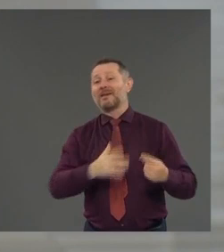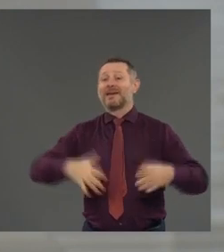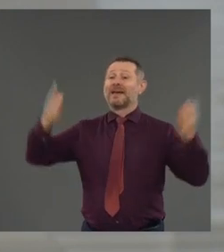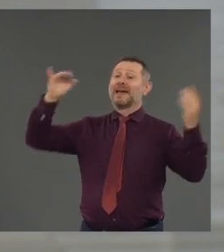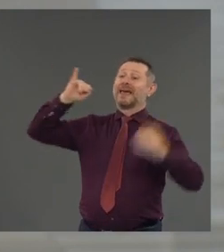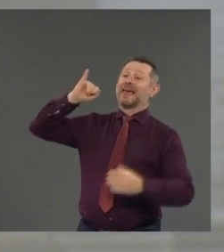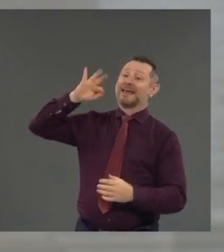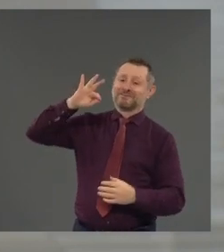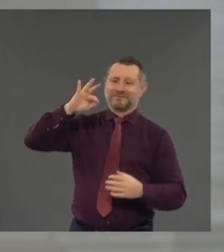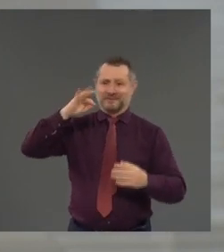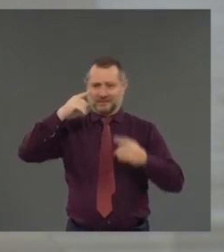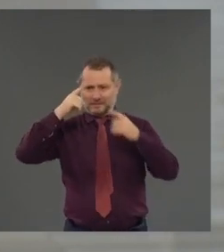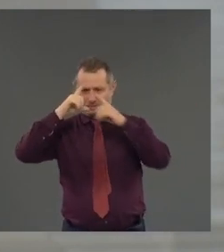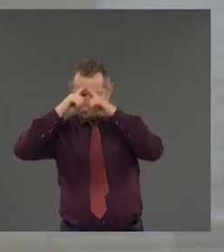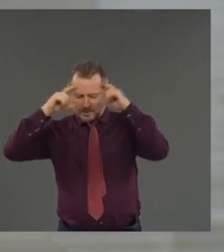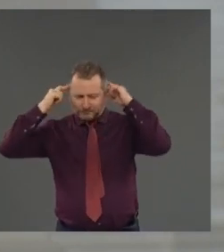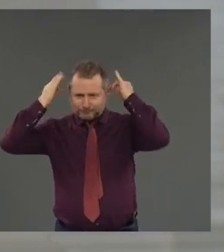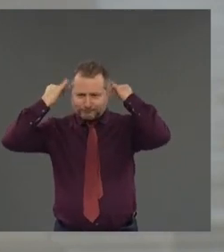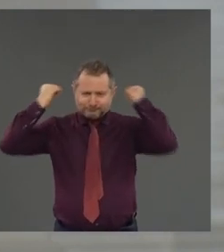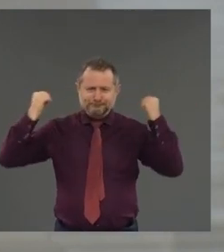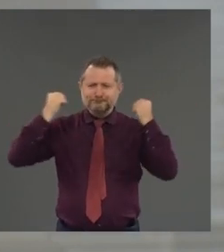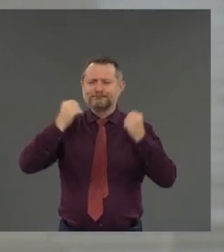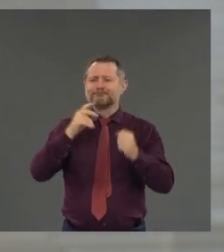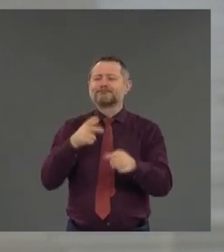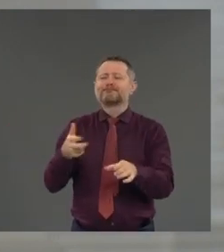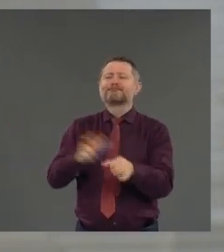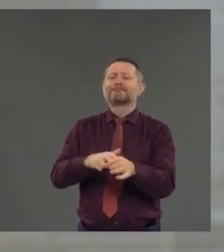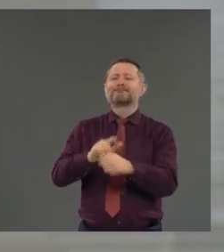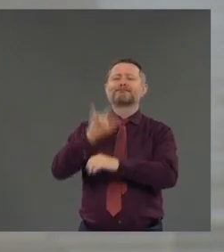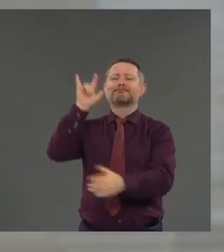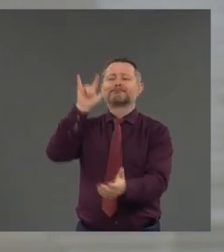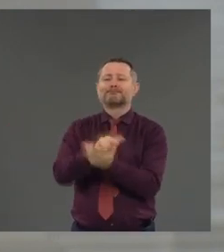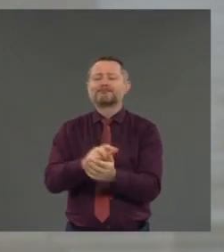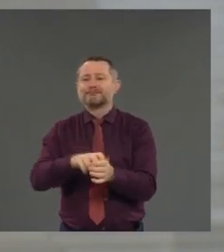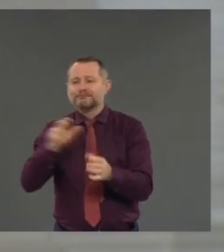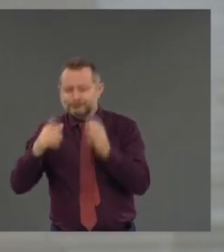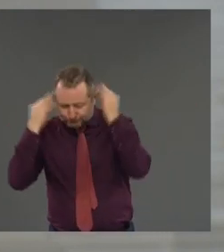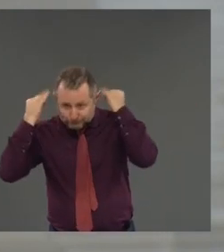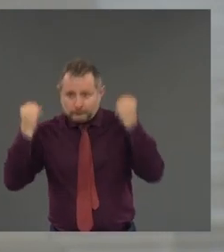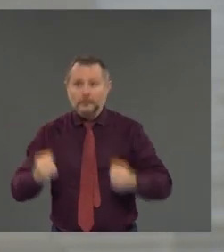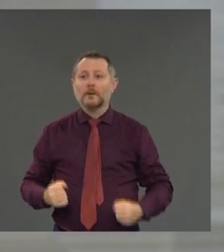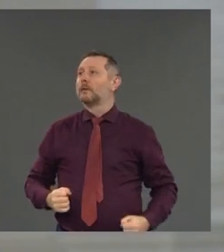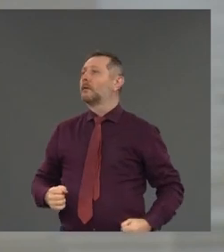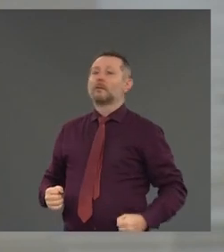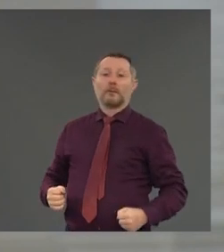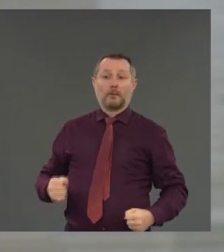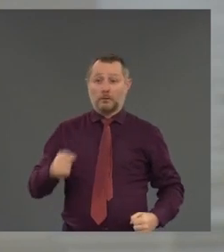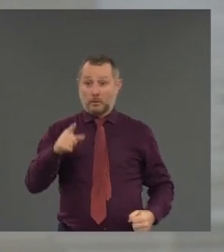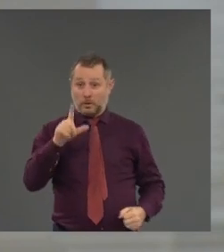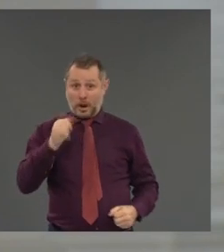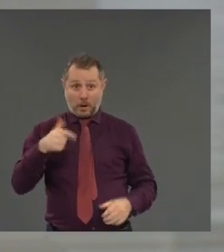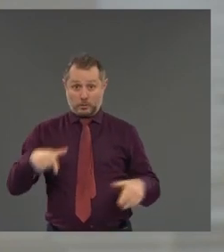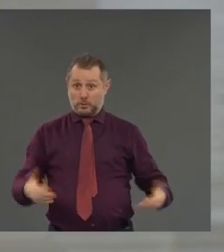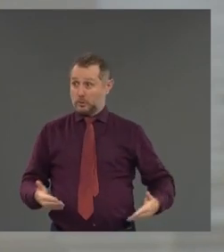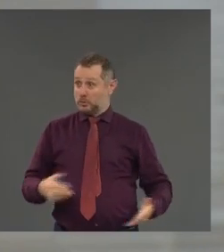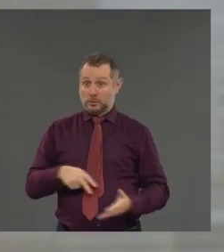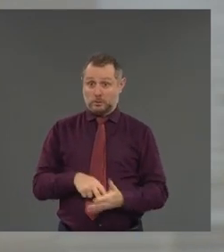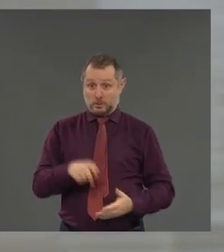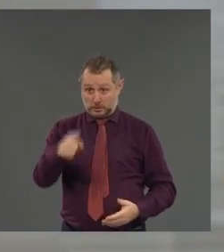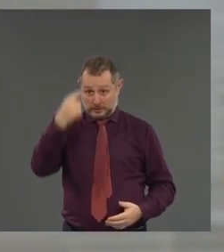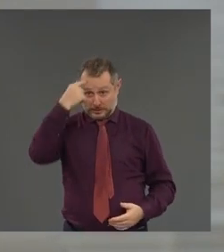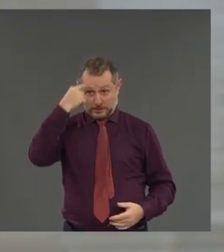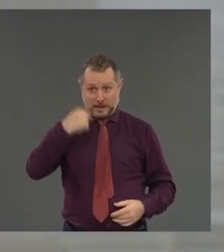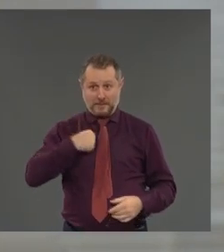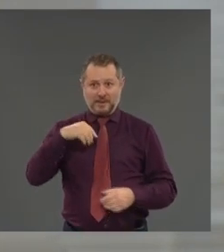on a plane and you landed and were in LaGuardia Airport and you took off the blindfold, you would think you were in a third world country. This should have been done decades and